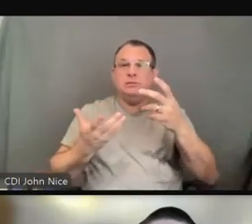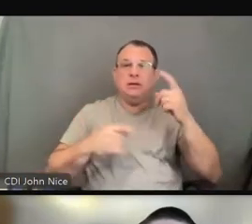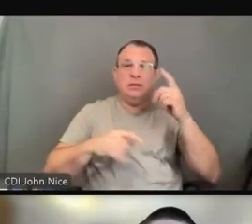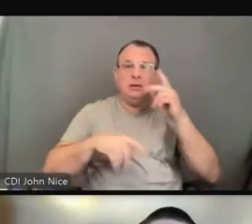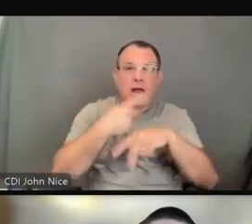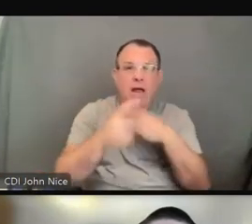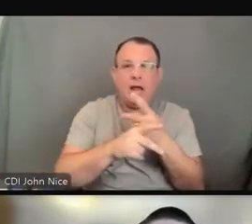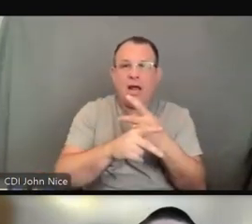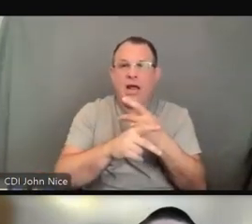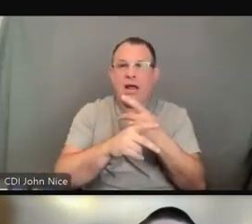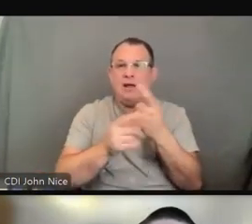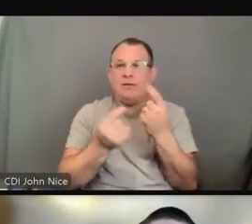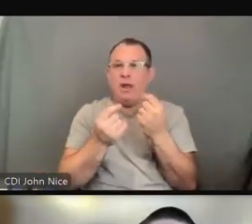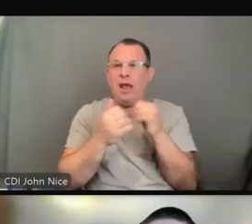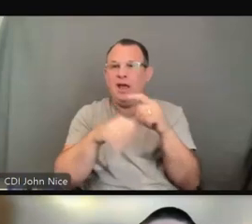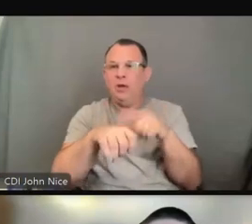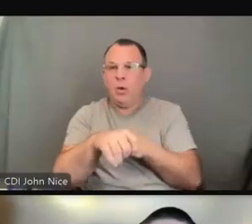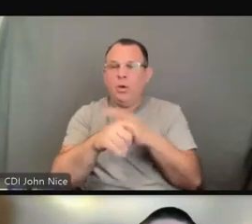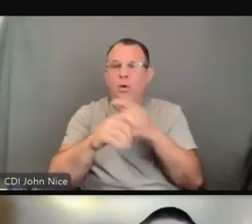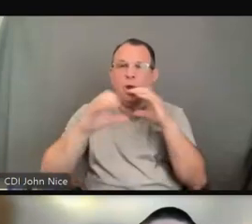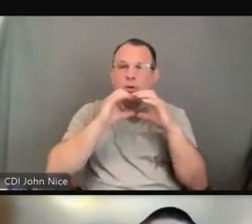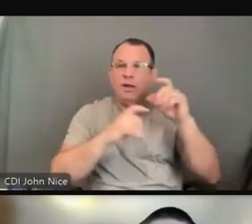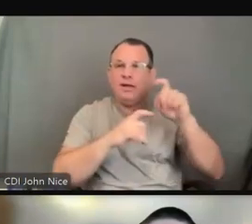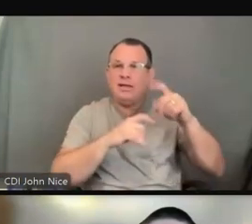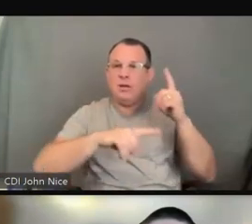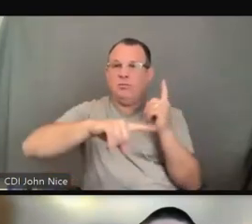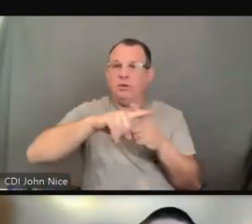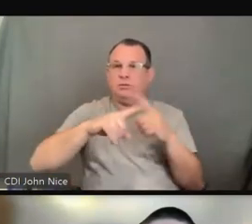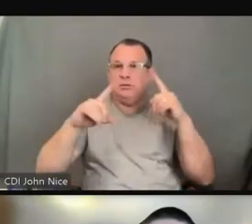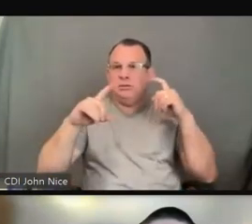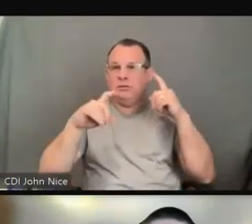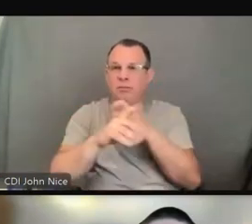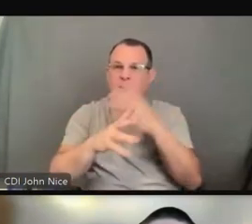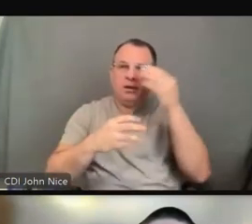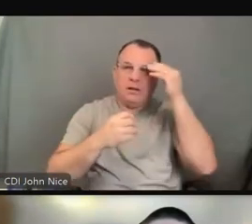involved, as well as the complexity of the information being conveyed.